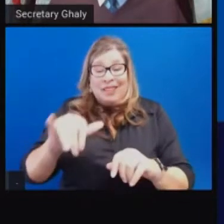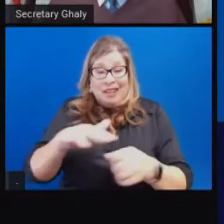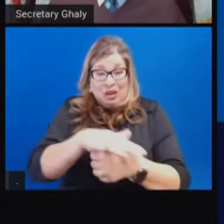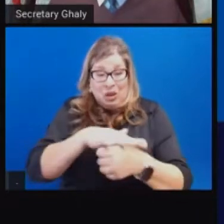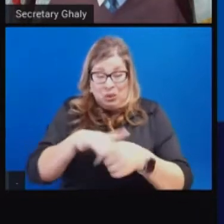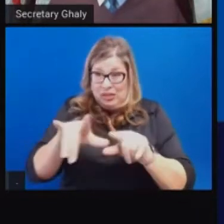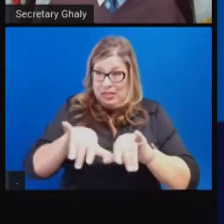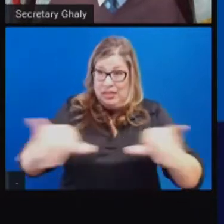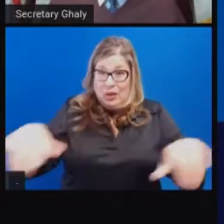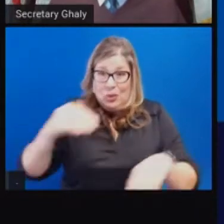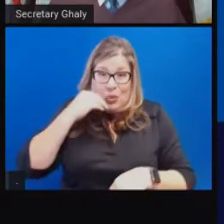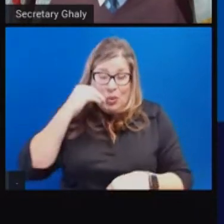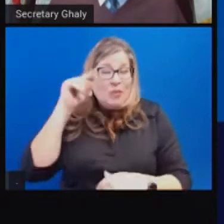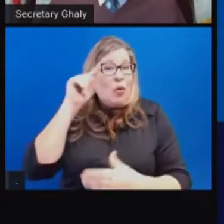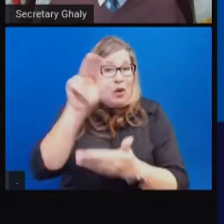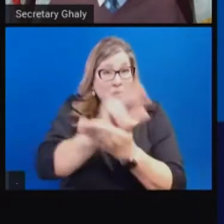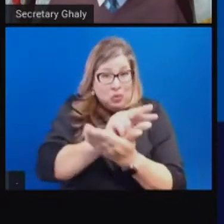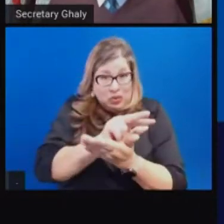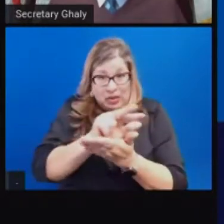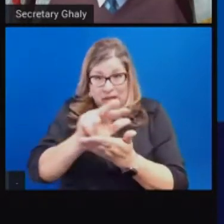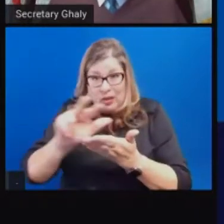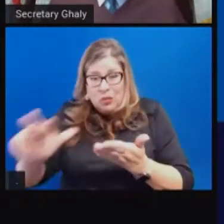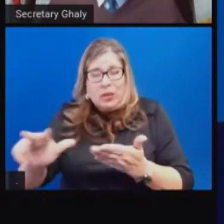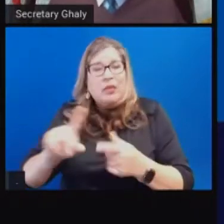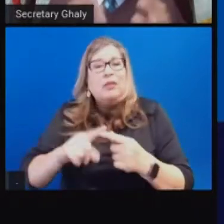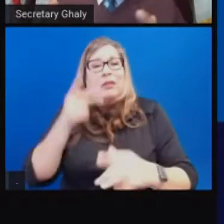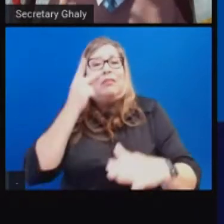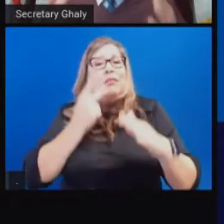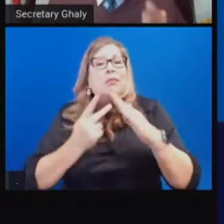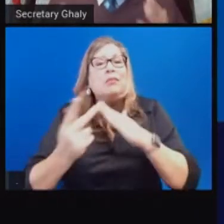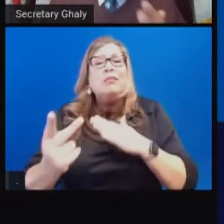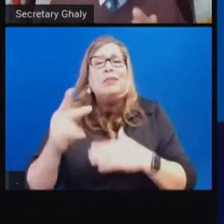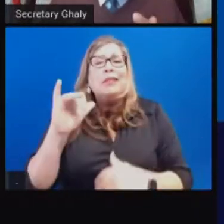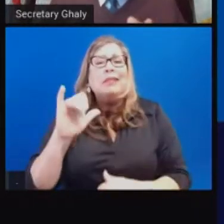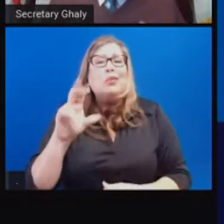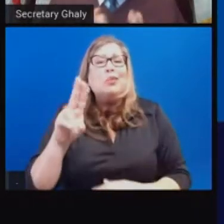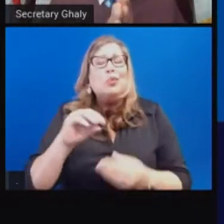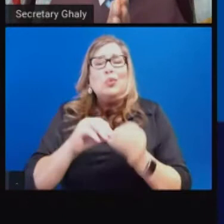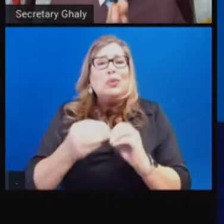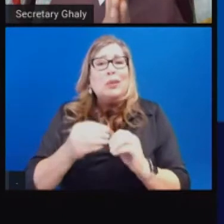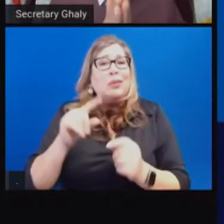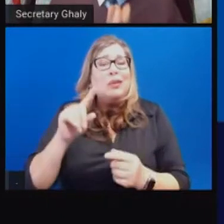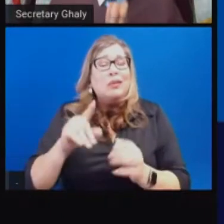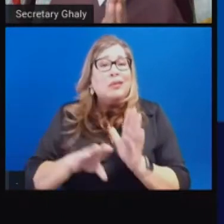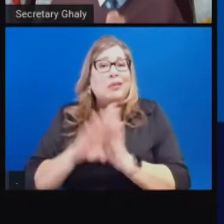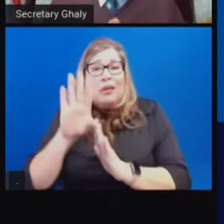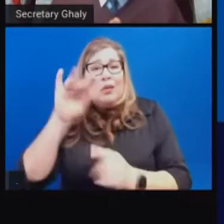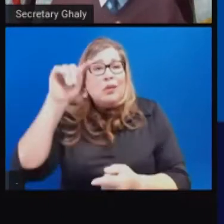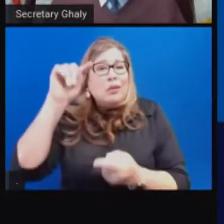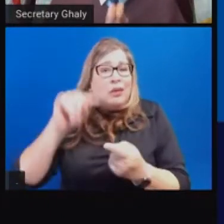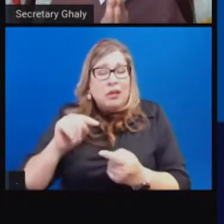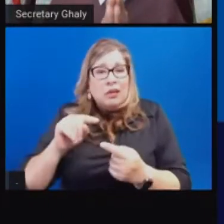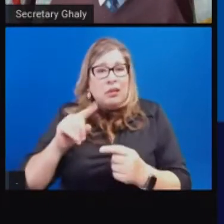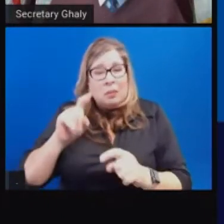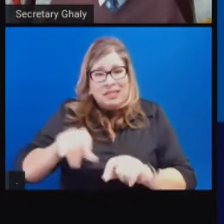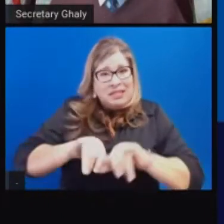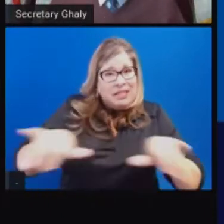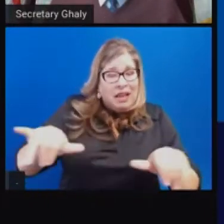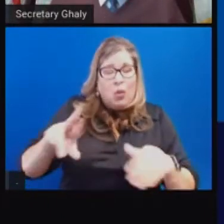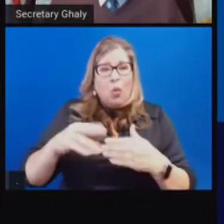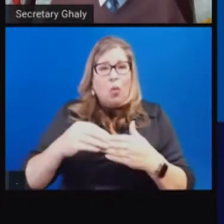projections for ICU capacity four weeks out. And the reason, again, that is, is because we know today's